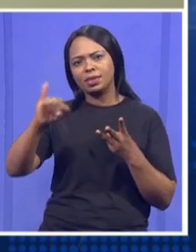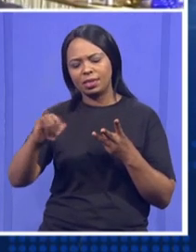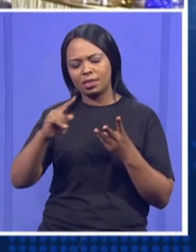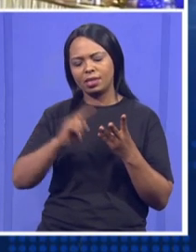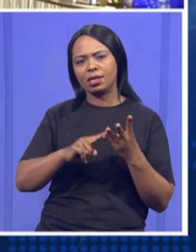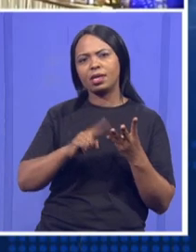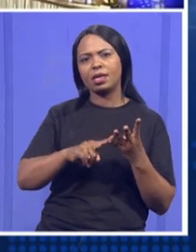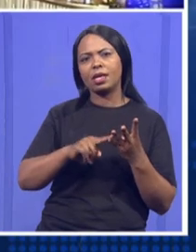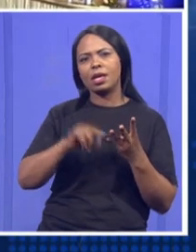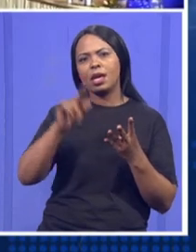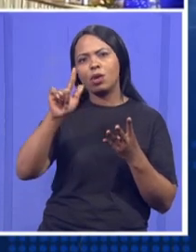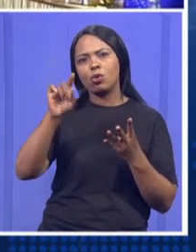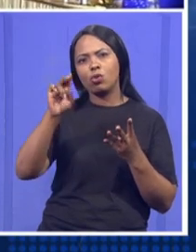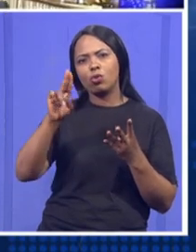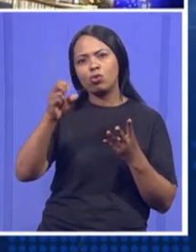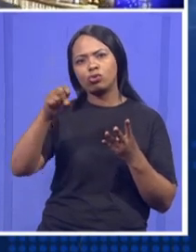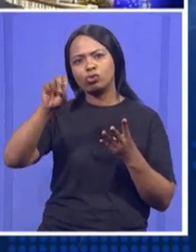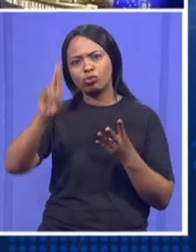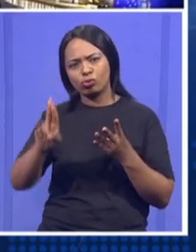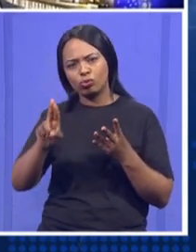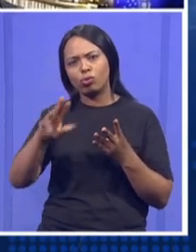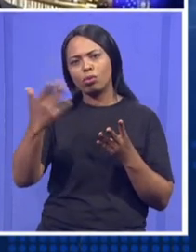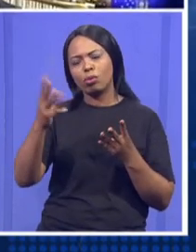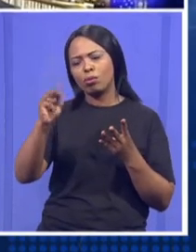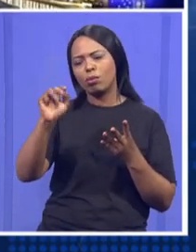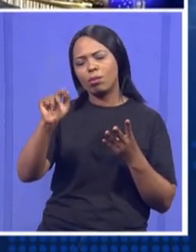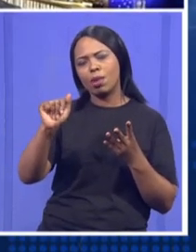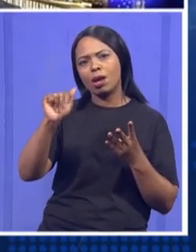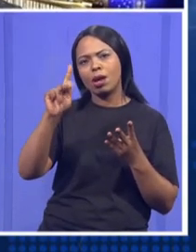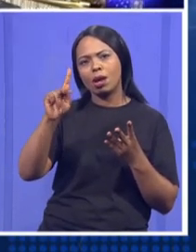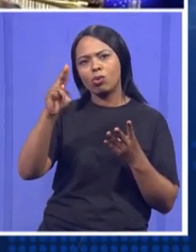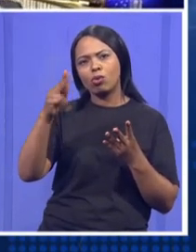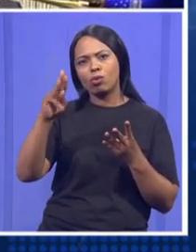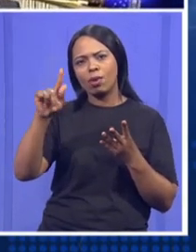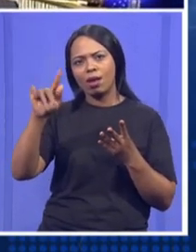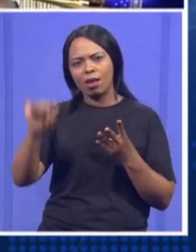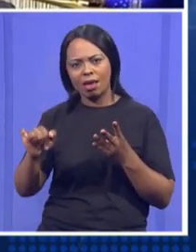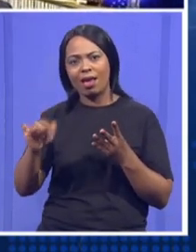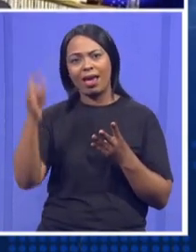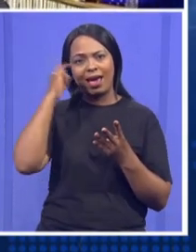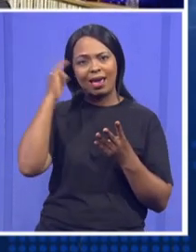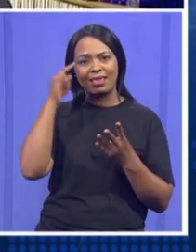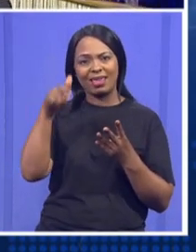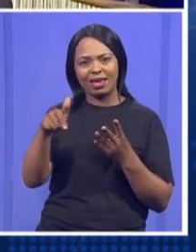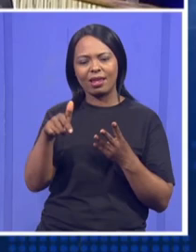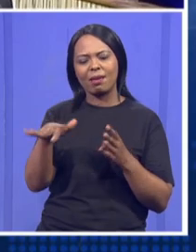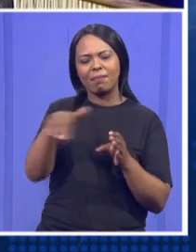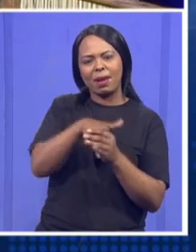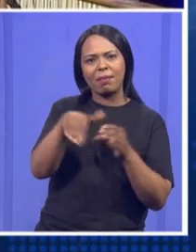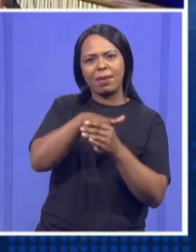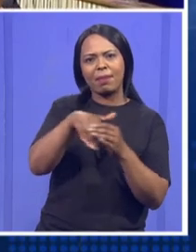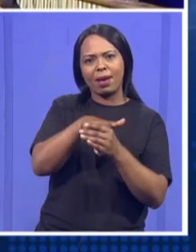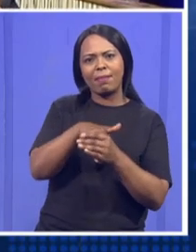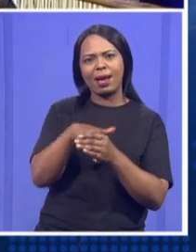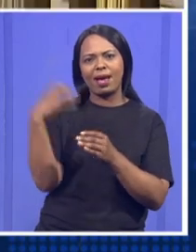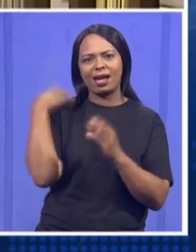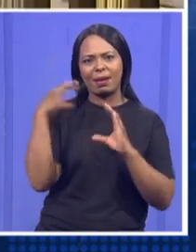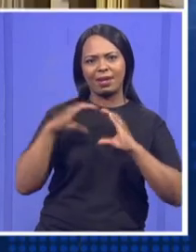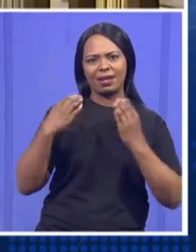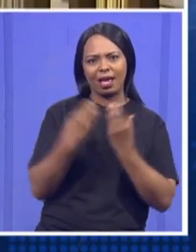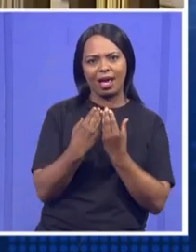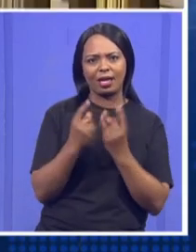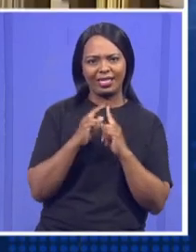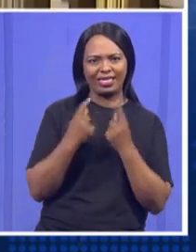I'm thinking that Panyaza will spice his cabinet with young people. And also what